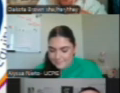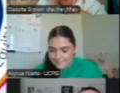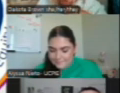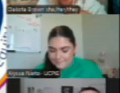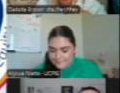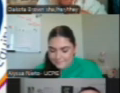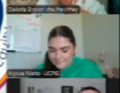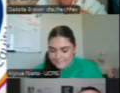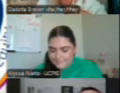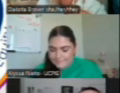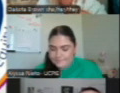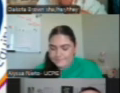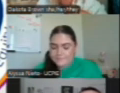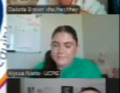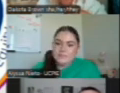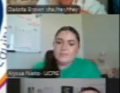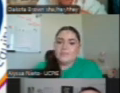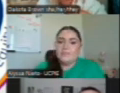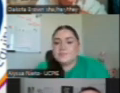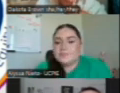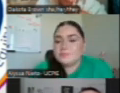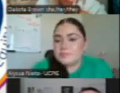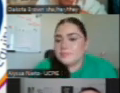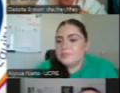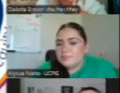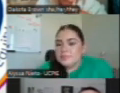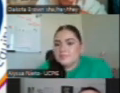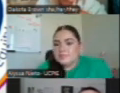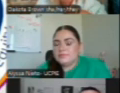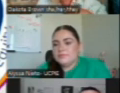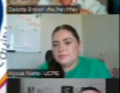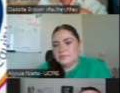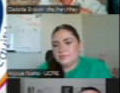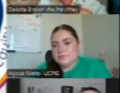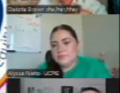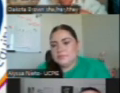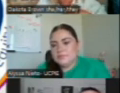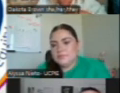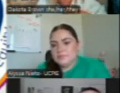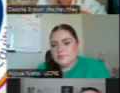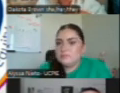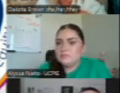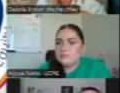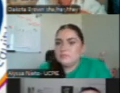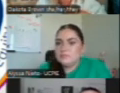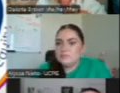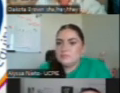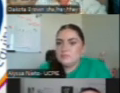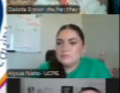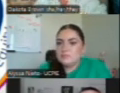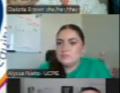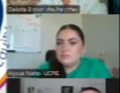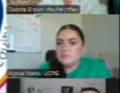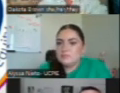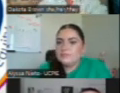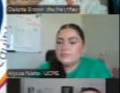Estefania. Wonderful to see you. Elizabeth. Oh, you're at Lake Elsinore. And America.